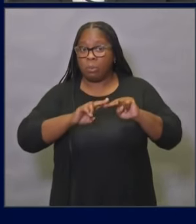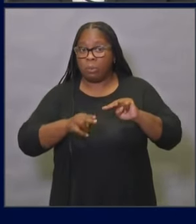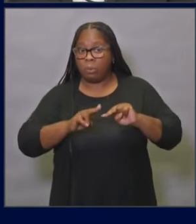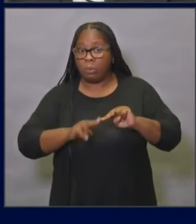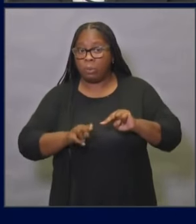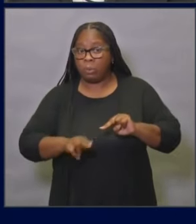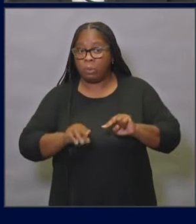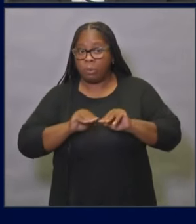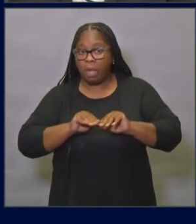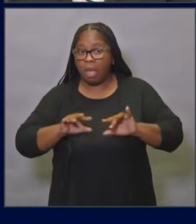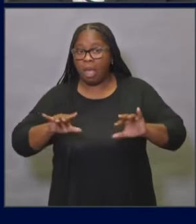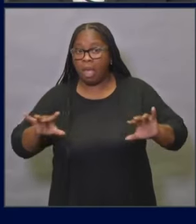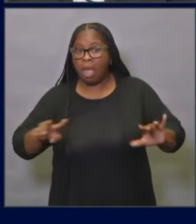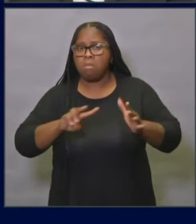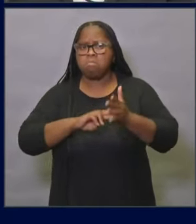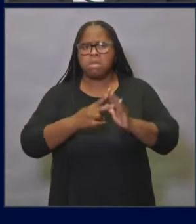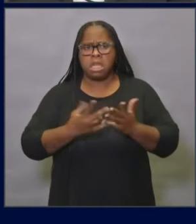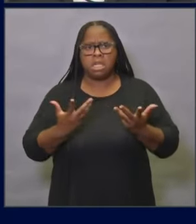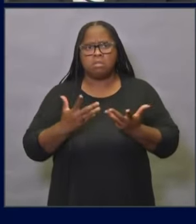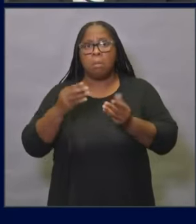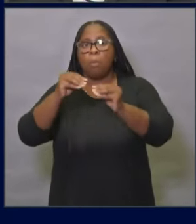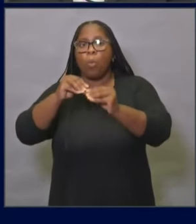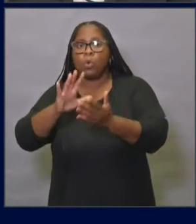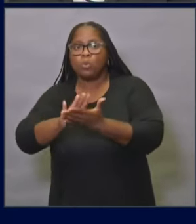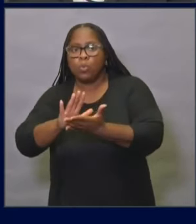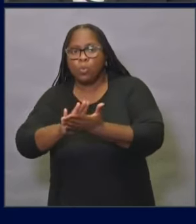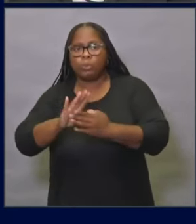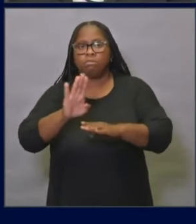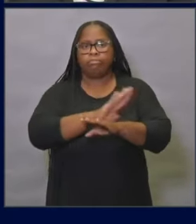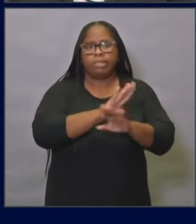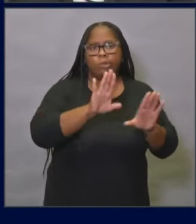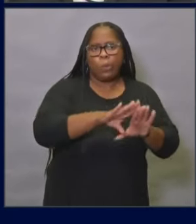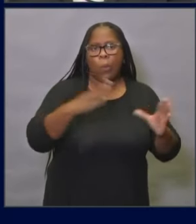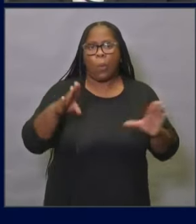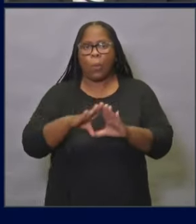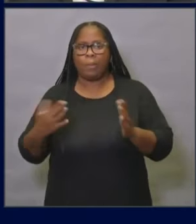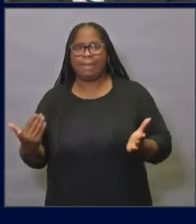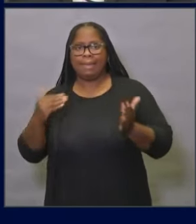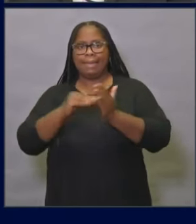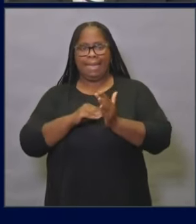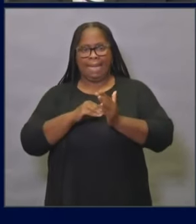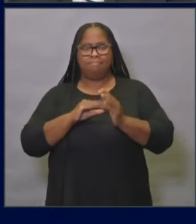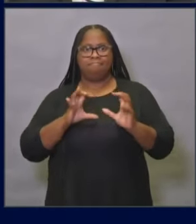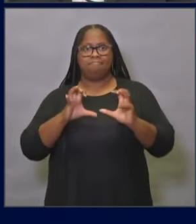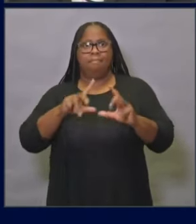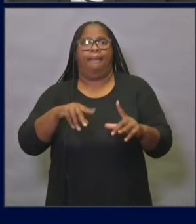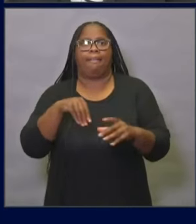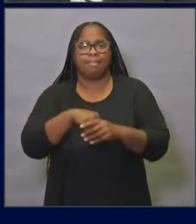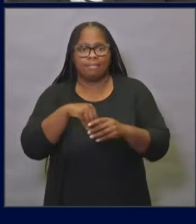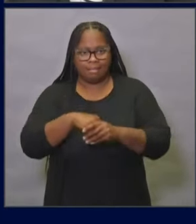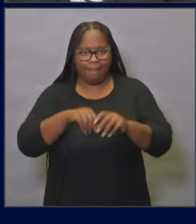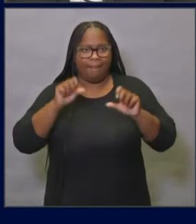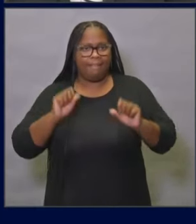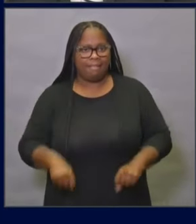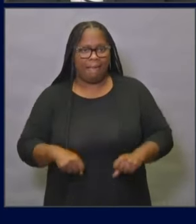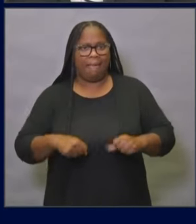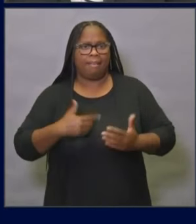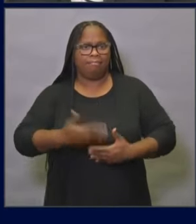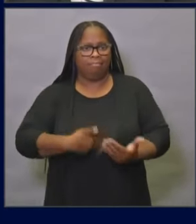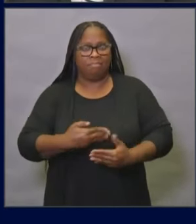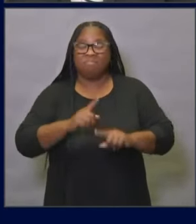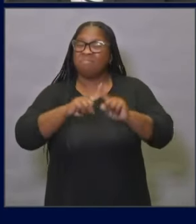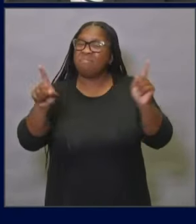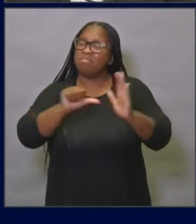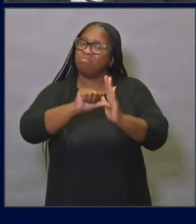schools and more businesses reopening or someday moving their operations back indoors. But what I'd like to stress